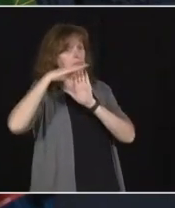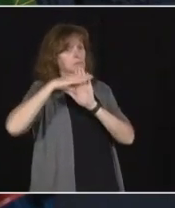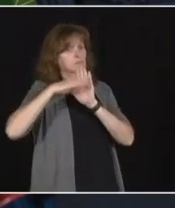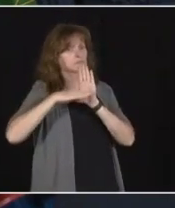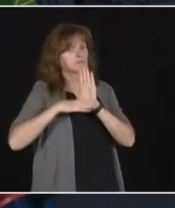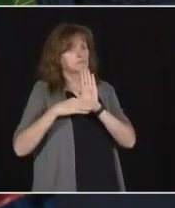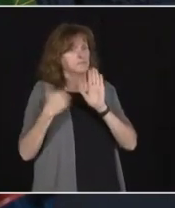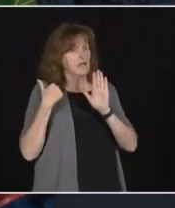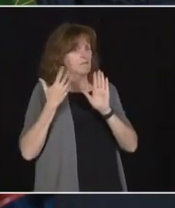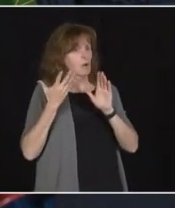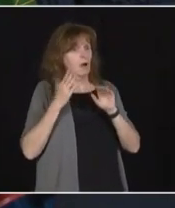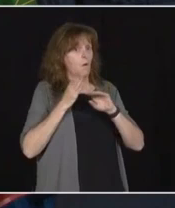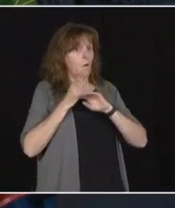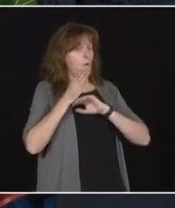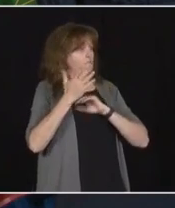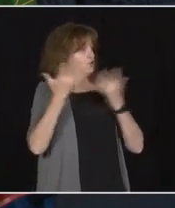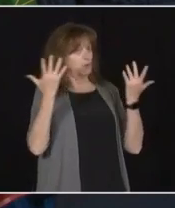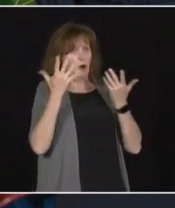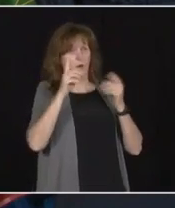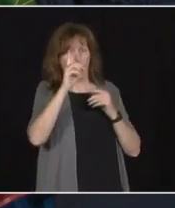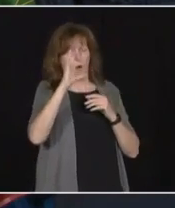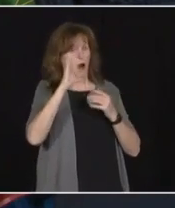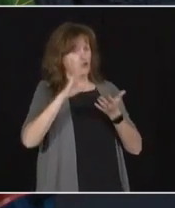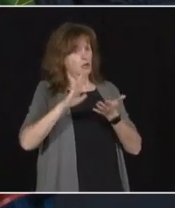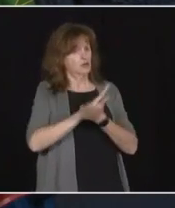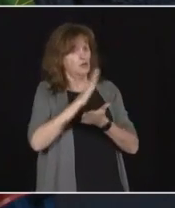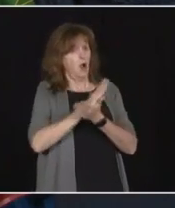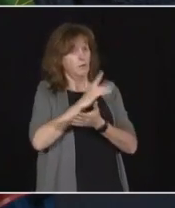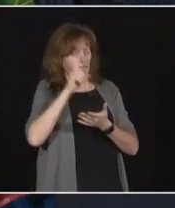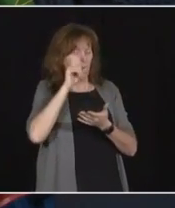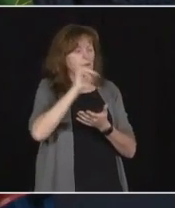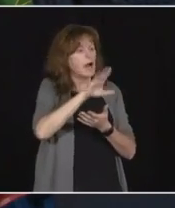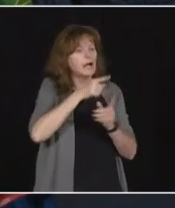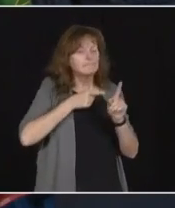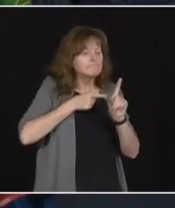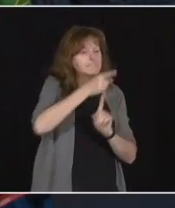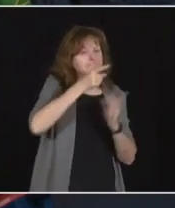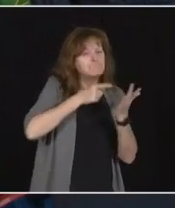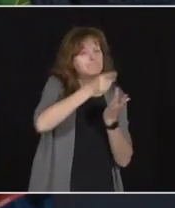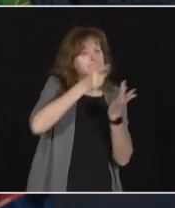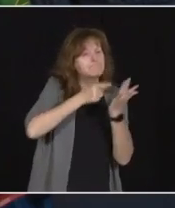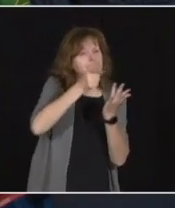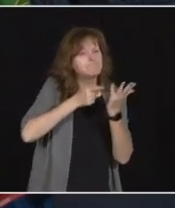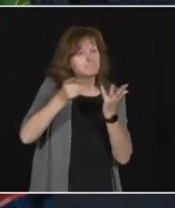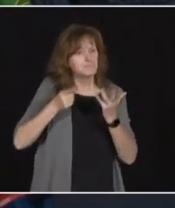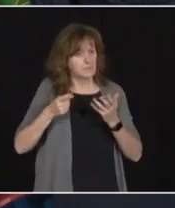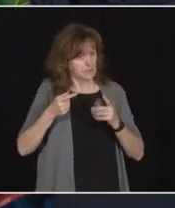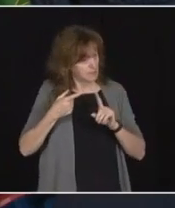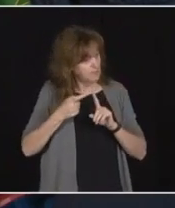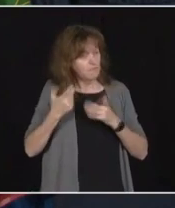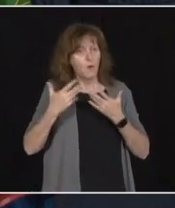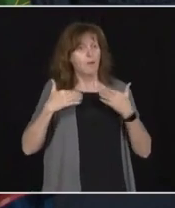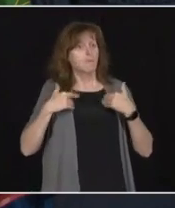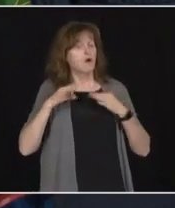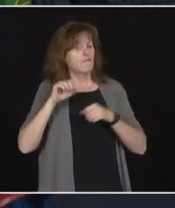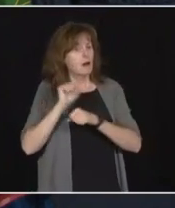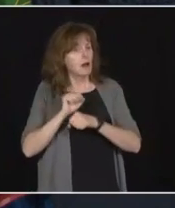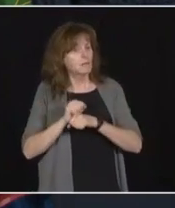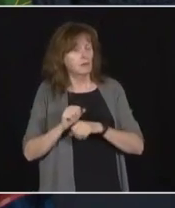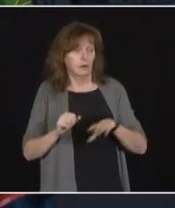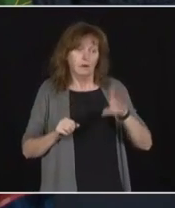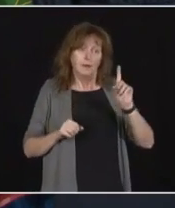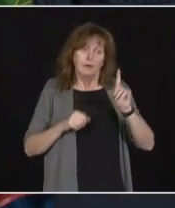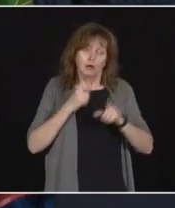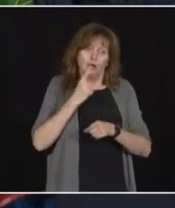guidelines from the minister of labour. Now, keep in mind every chief medical officer of health if they want to add